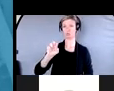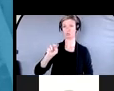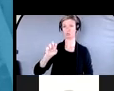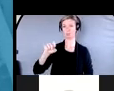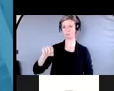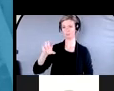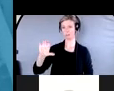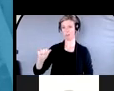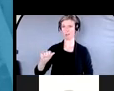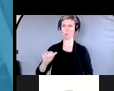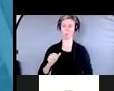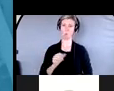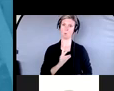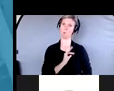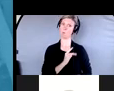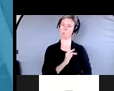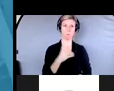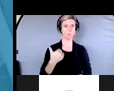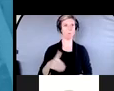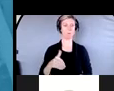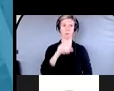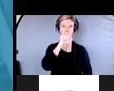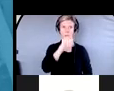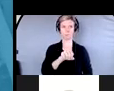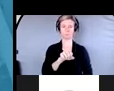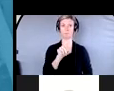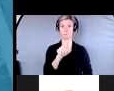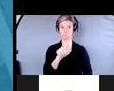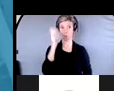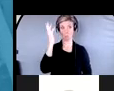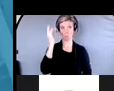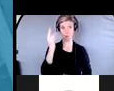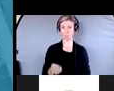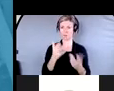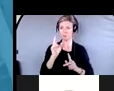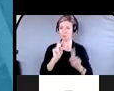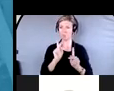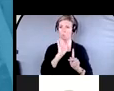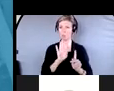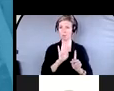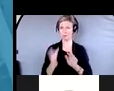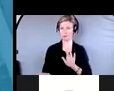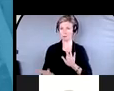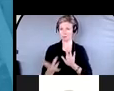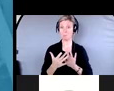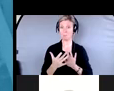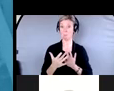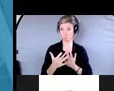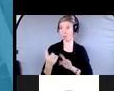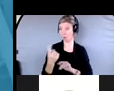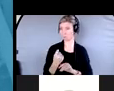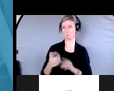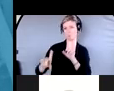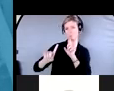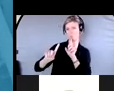resource for people. Sometimes people will contact us, they have a question, and we will respond. If someone